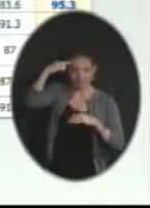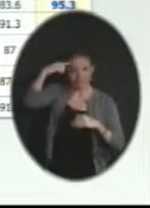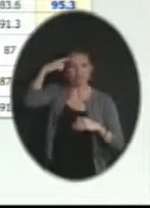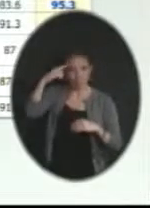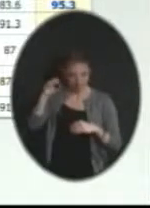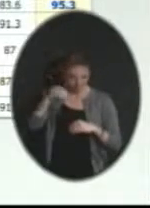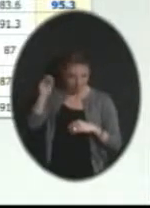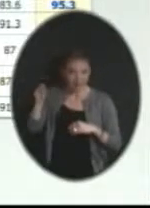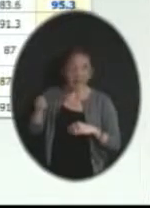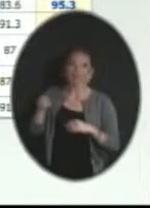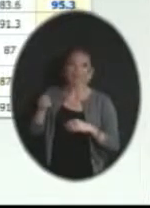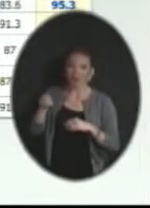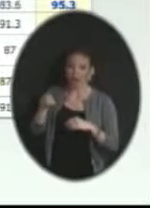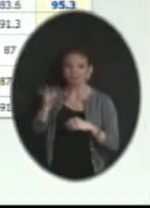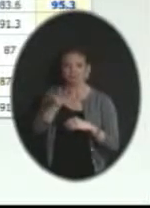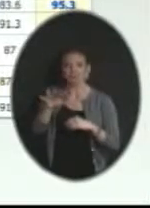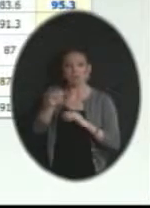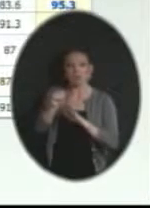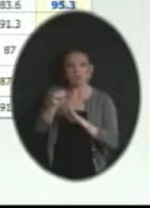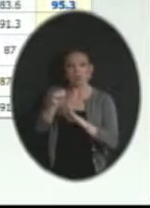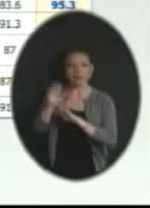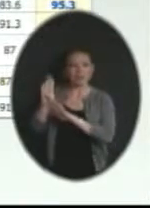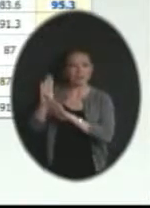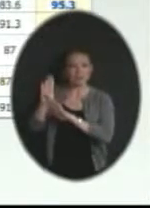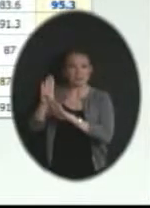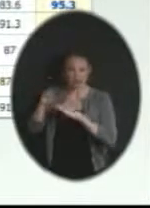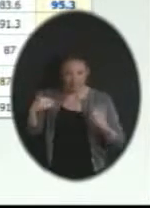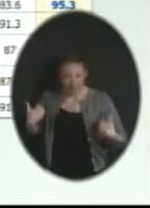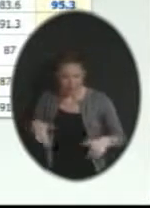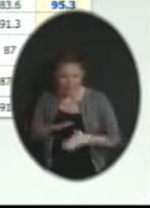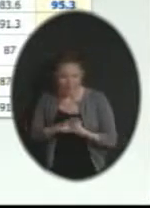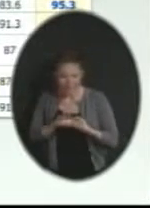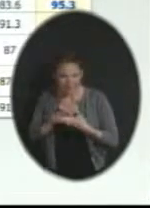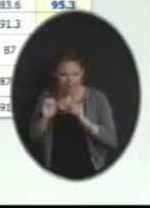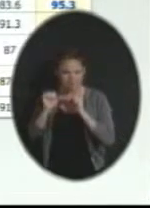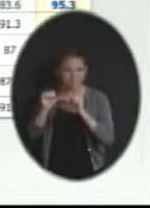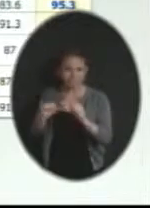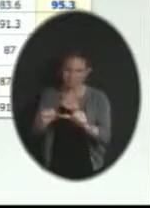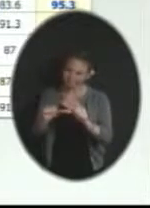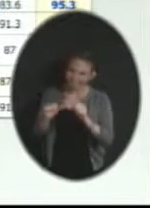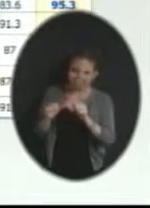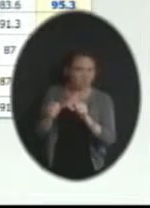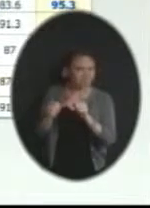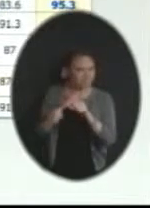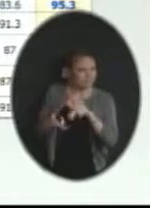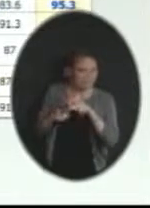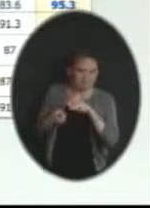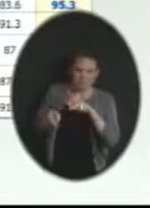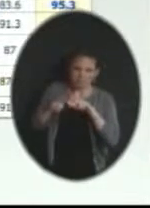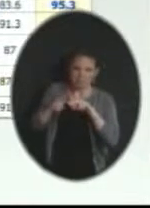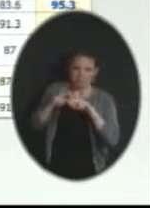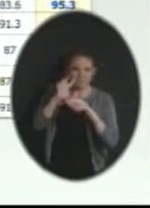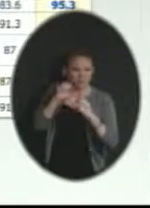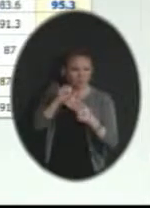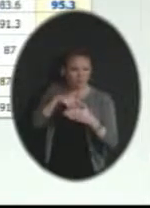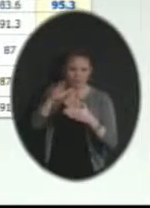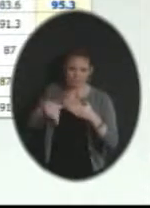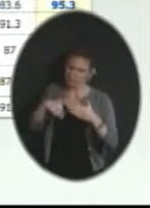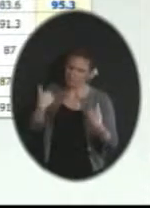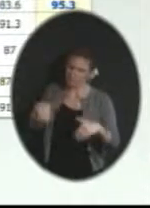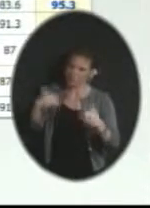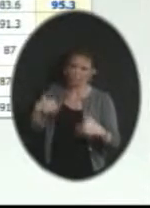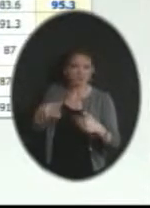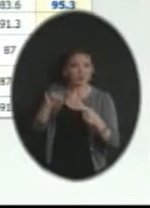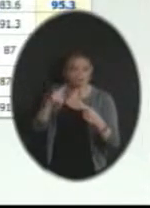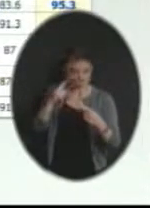public schools should get an A or a B. And gosh, that it just keeps continuing going up, and that's just extremely strong results. You can also